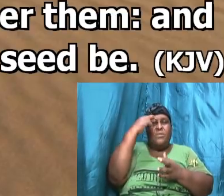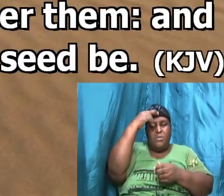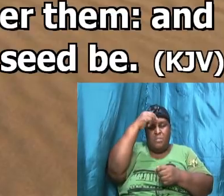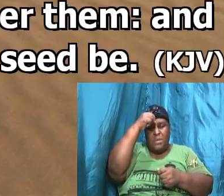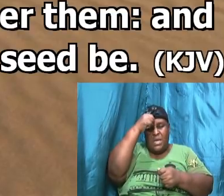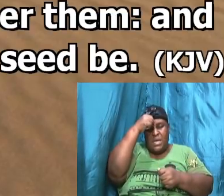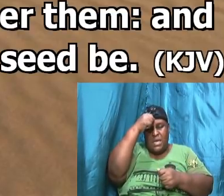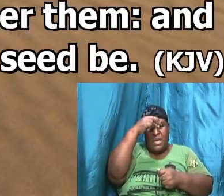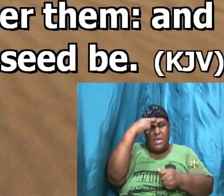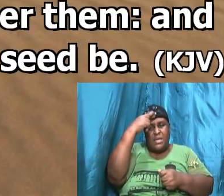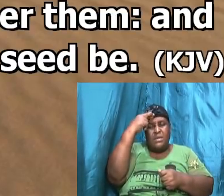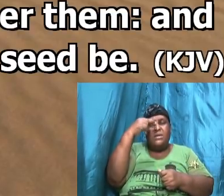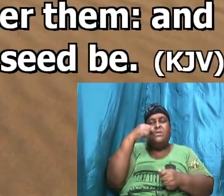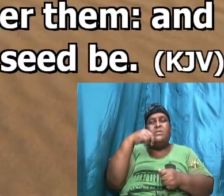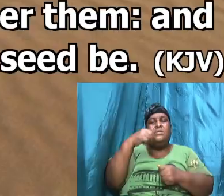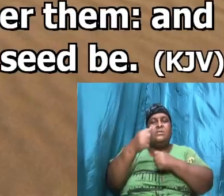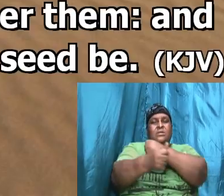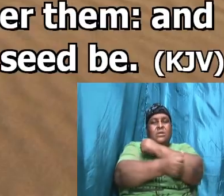and behold